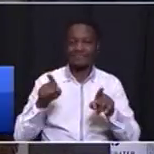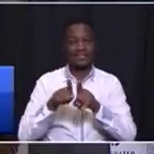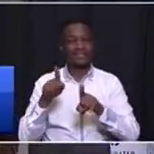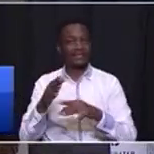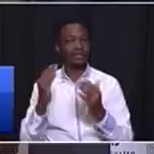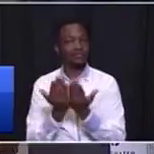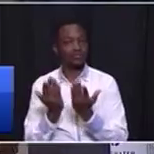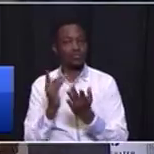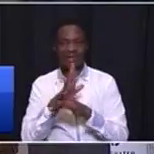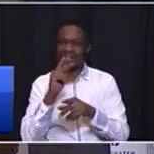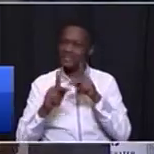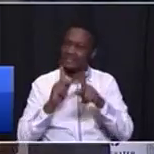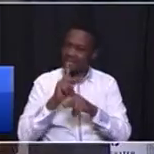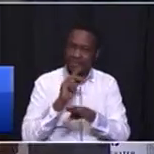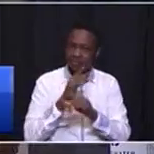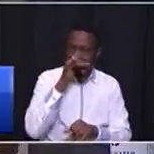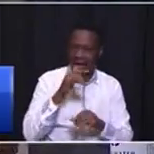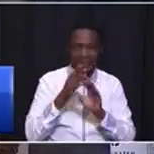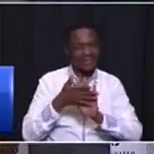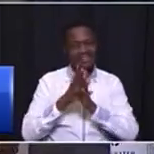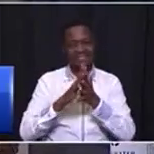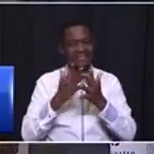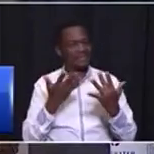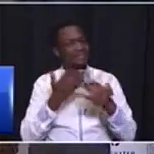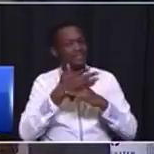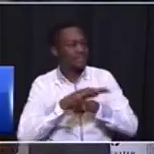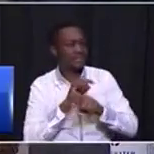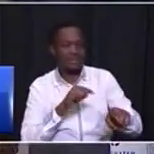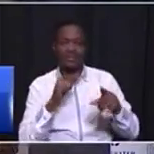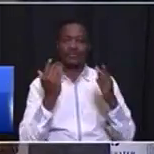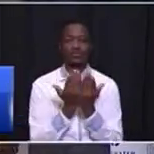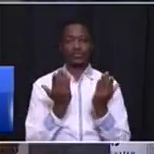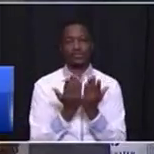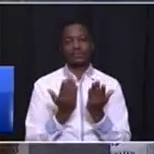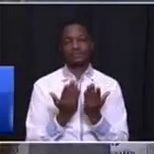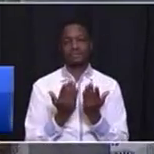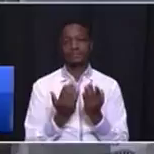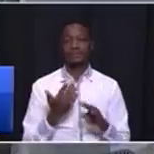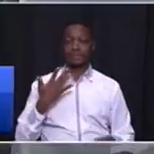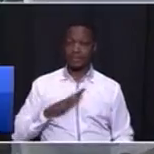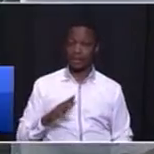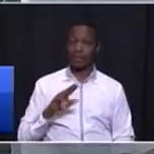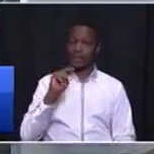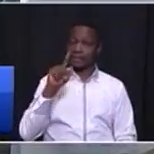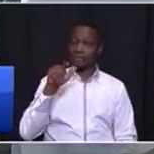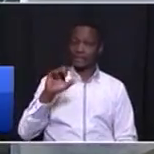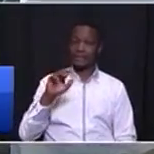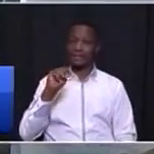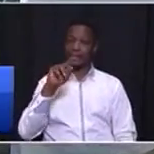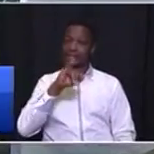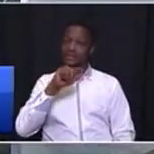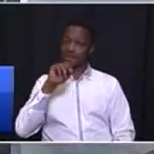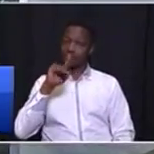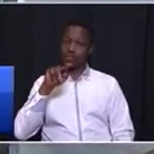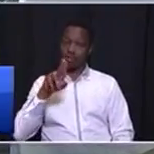there's these types of crime that is disrupting our schools. And I also want MEC Mazubuko, I want you to